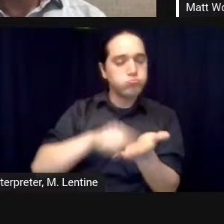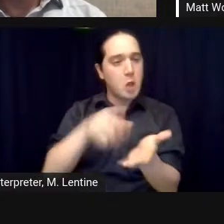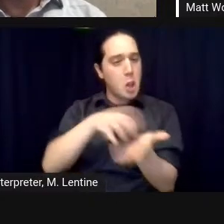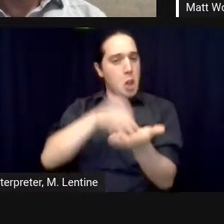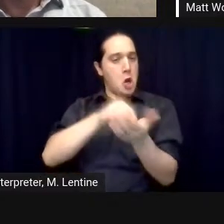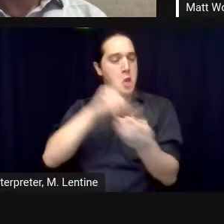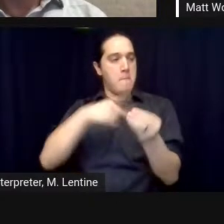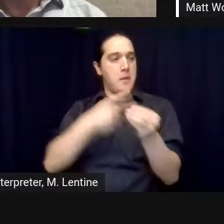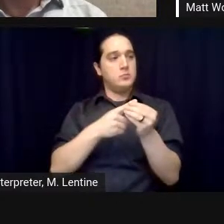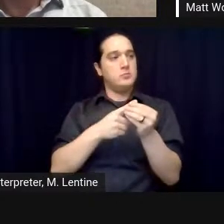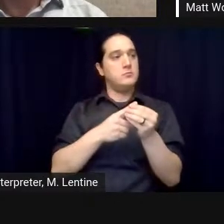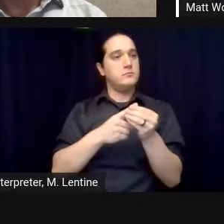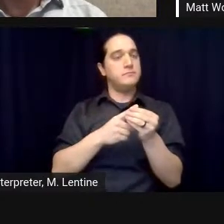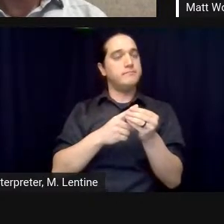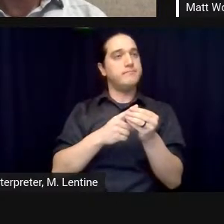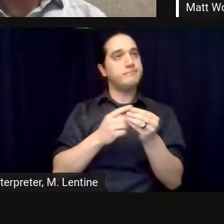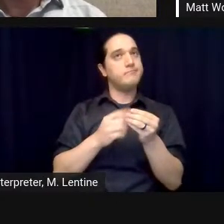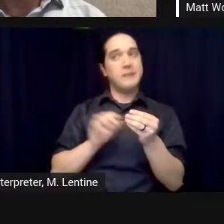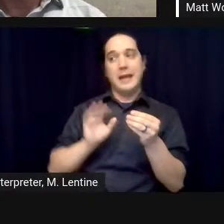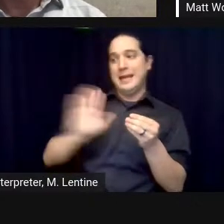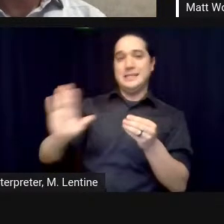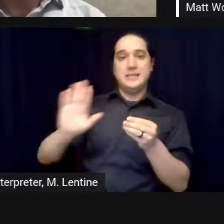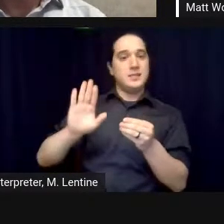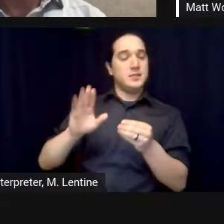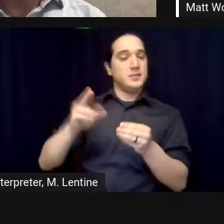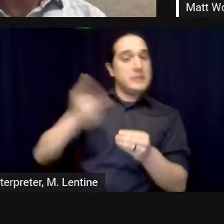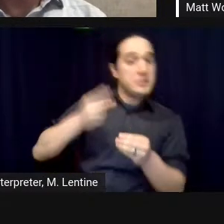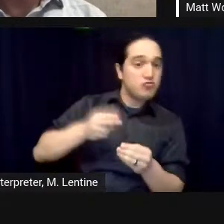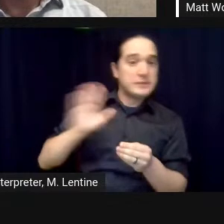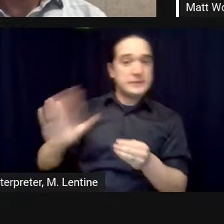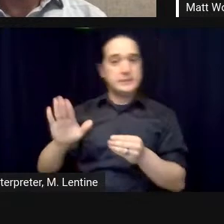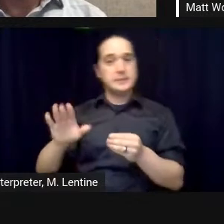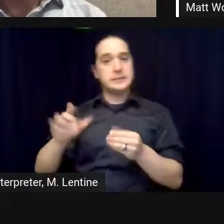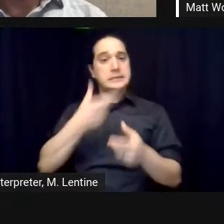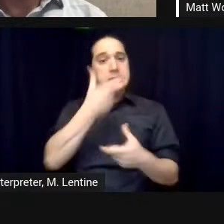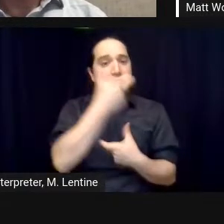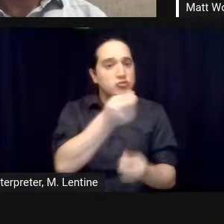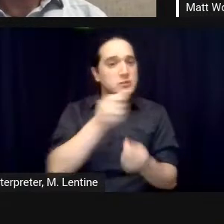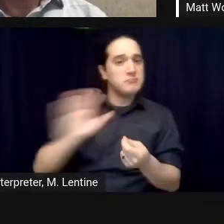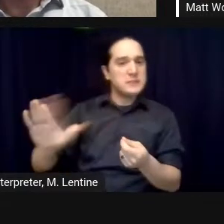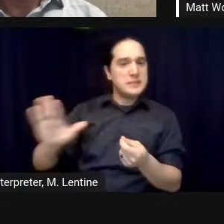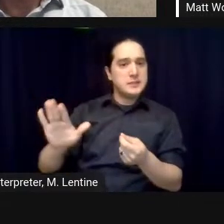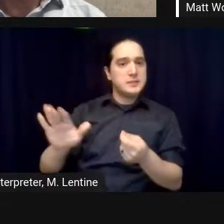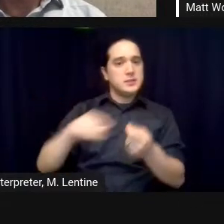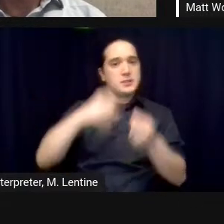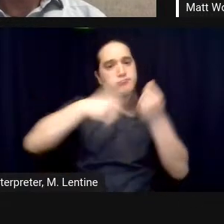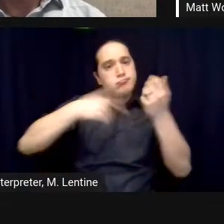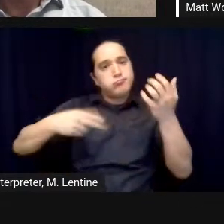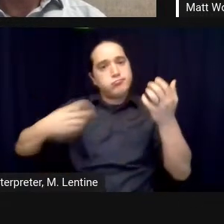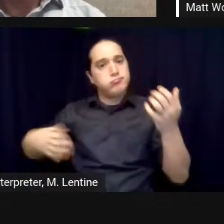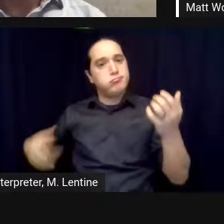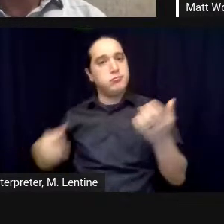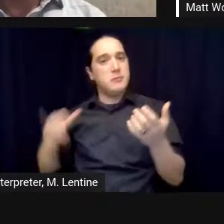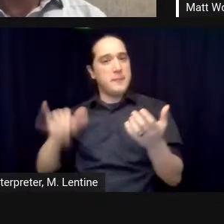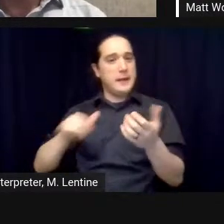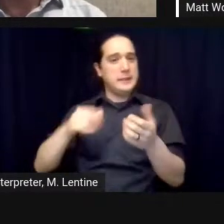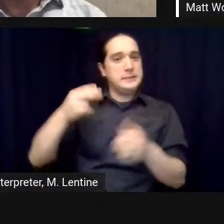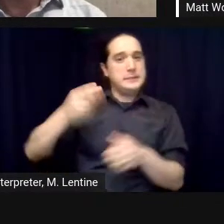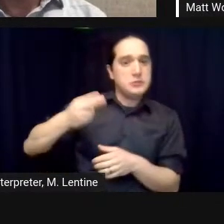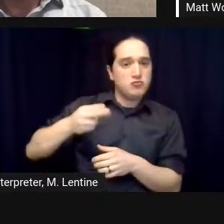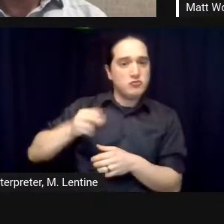to understand everything they've said about their work and to really contemplate what i can add to the conversation and stacy and i